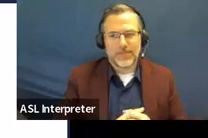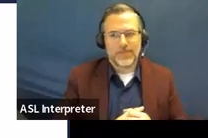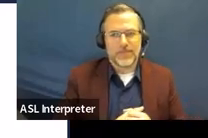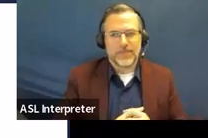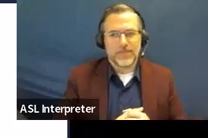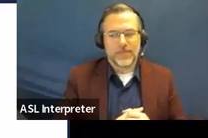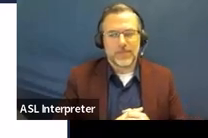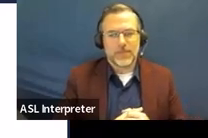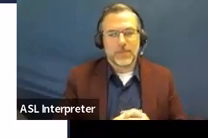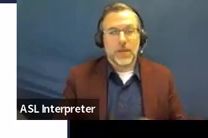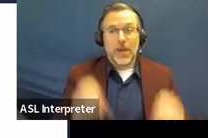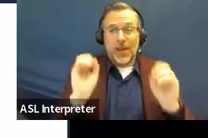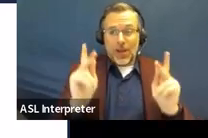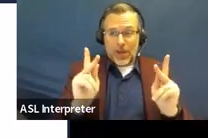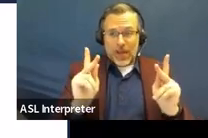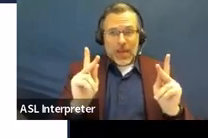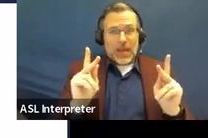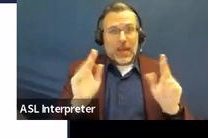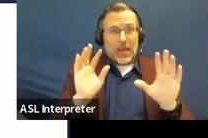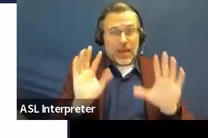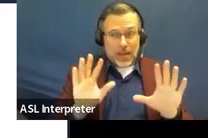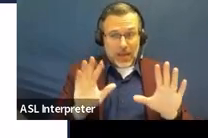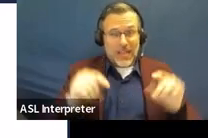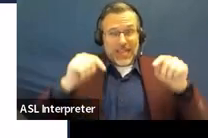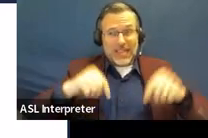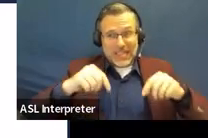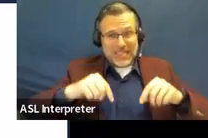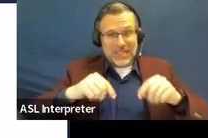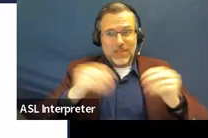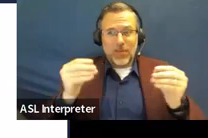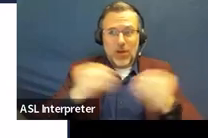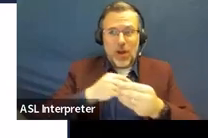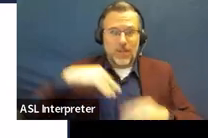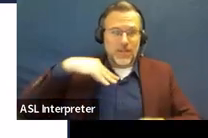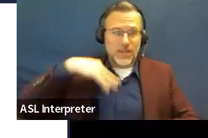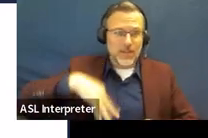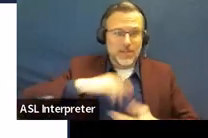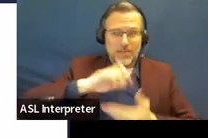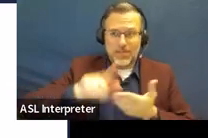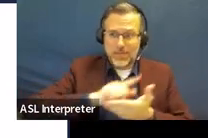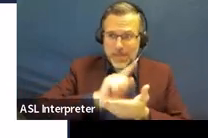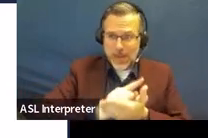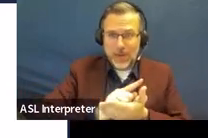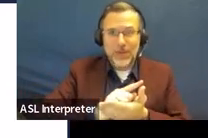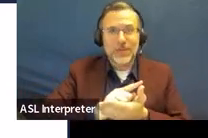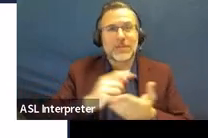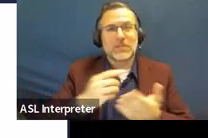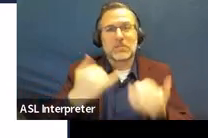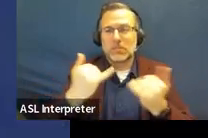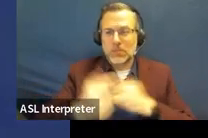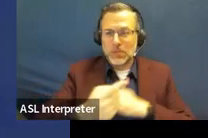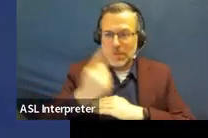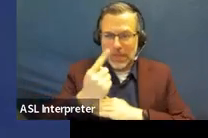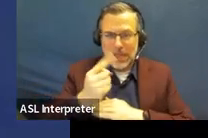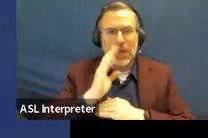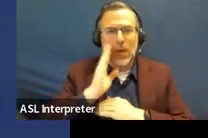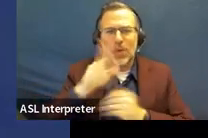Okay, well, everybody is here for office hours today, and we are talking about